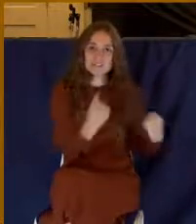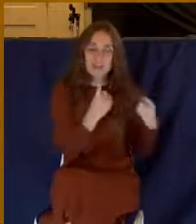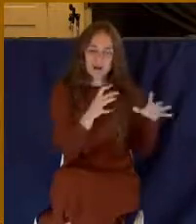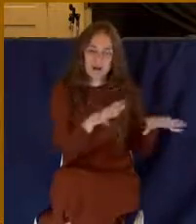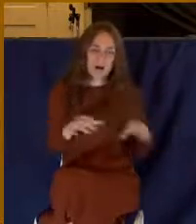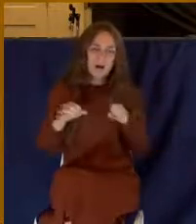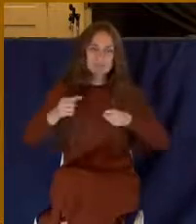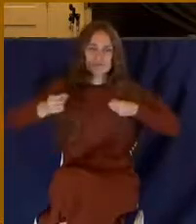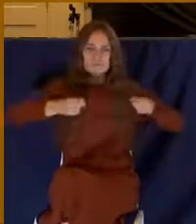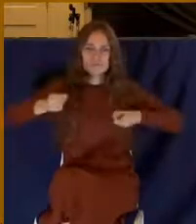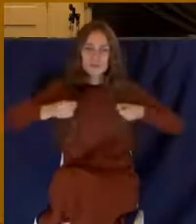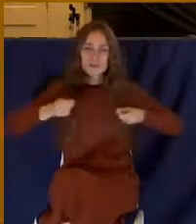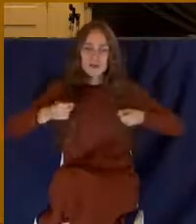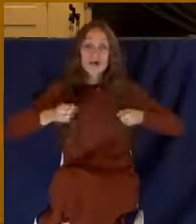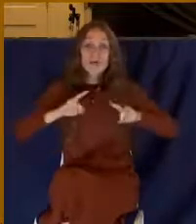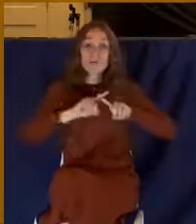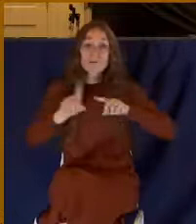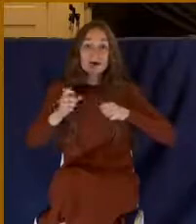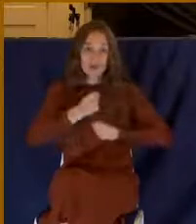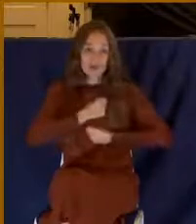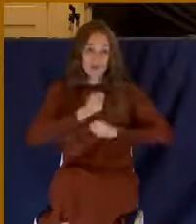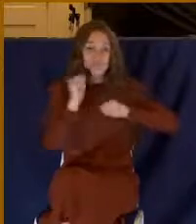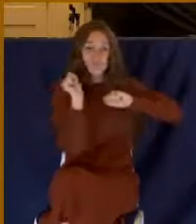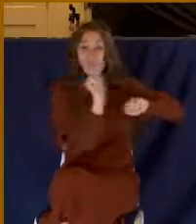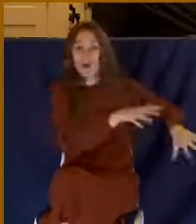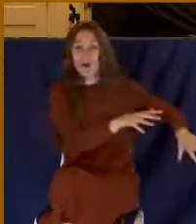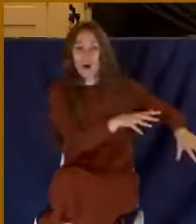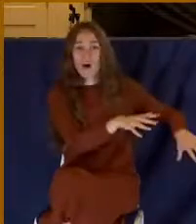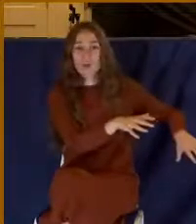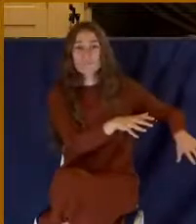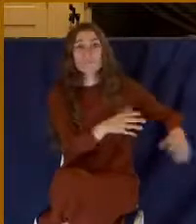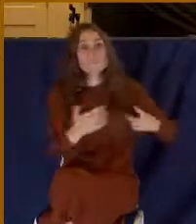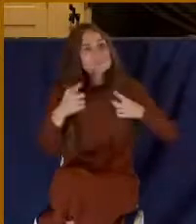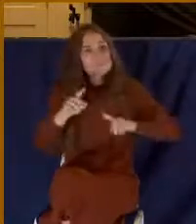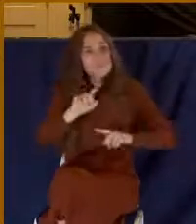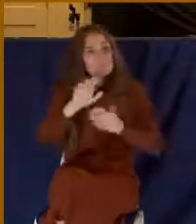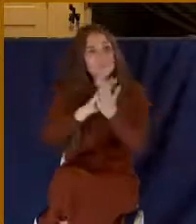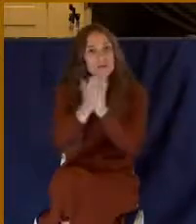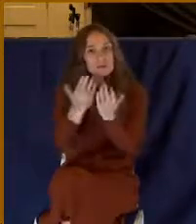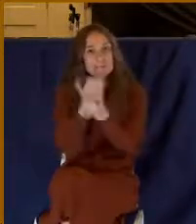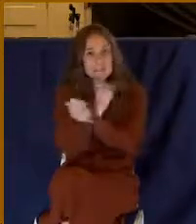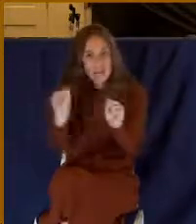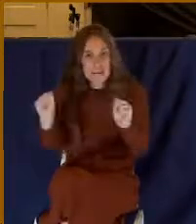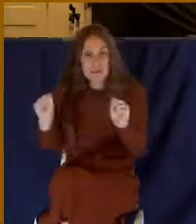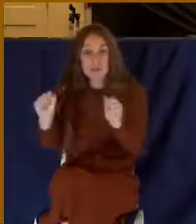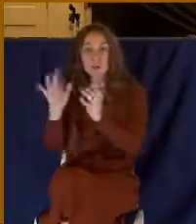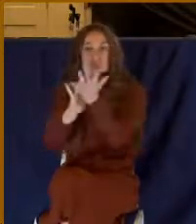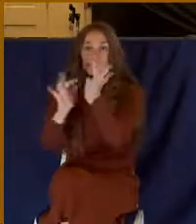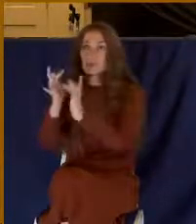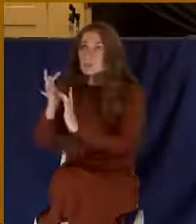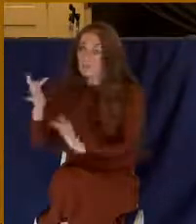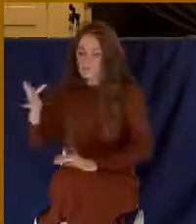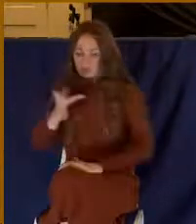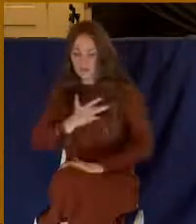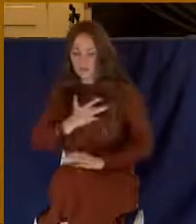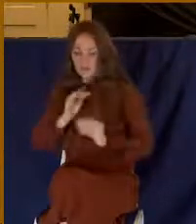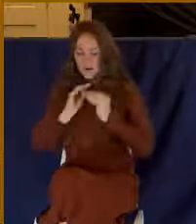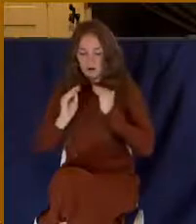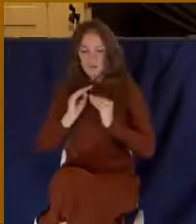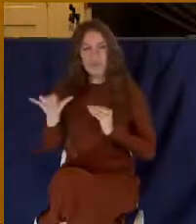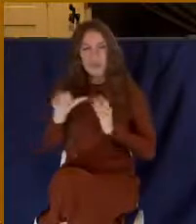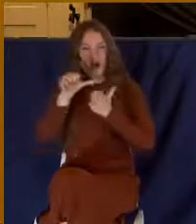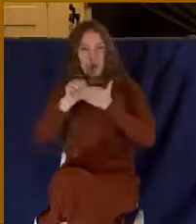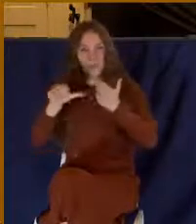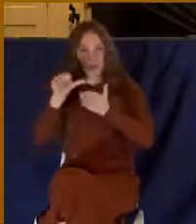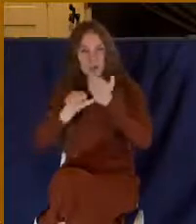You know what happened the moment you got saved? Jesus did a spiritual operation and he cut away that former power that was over you,